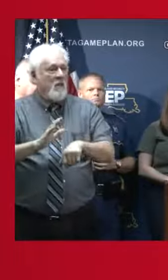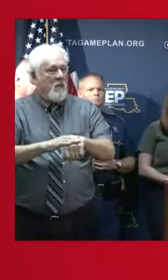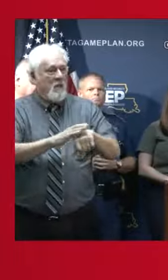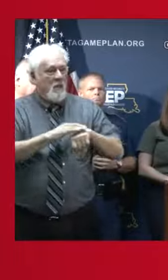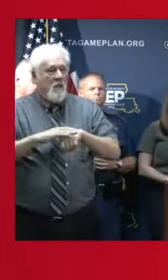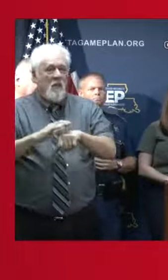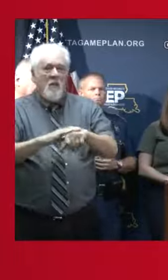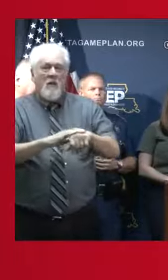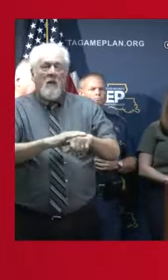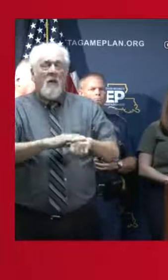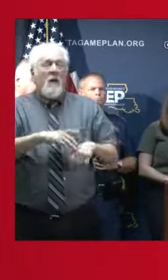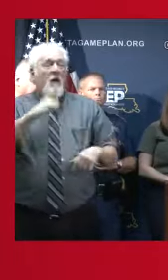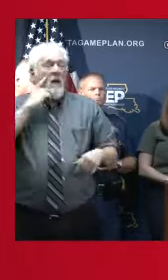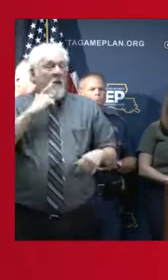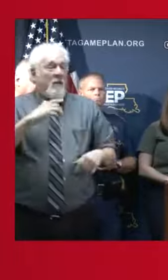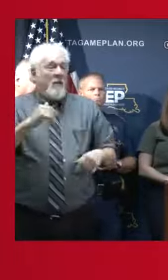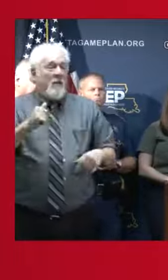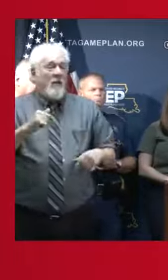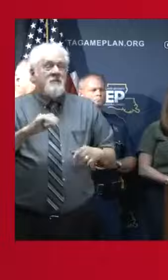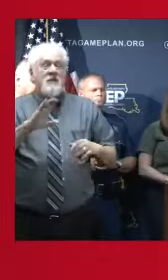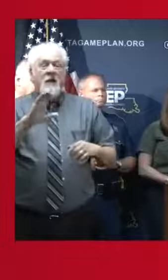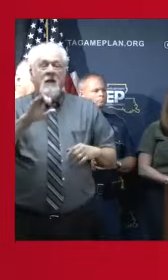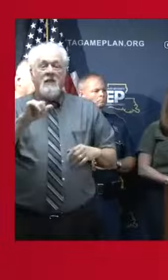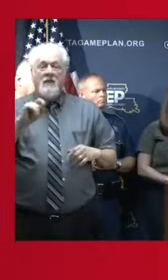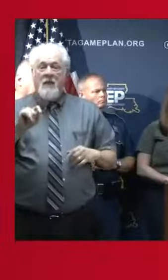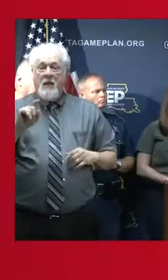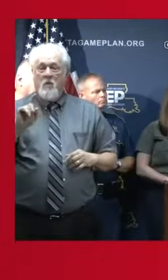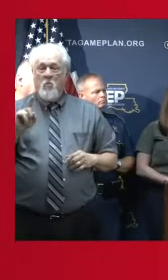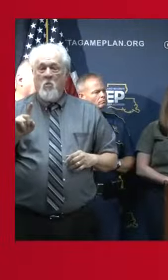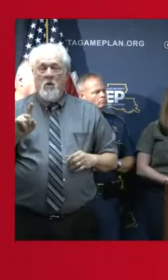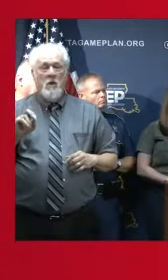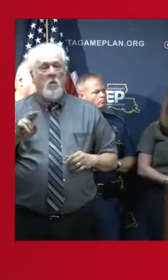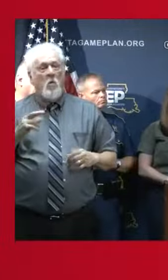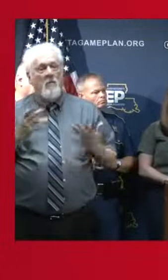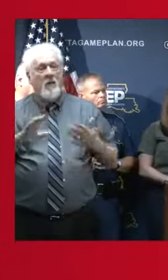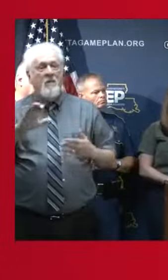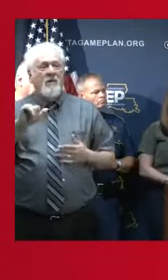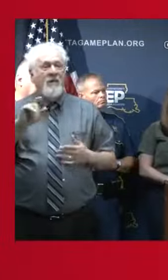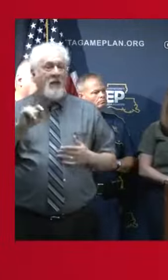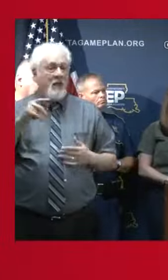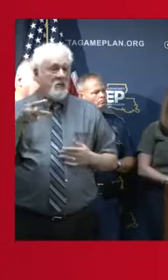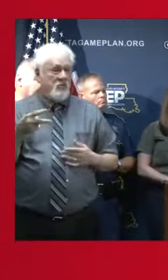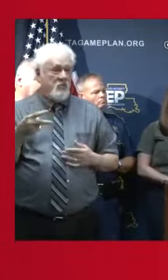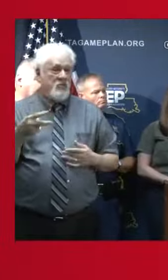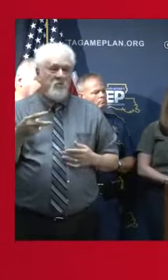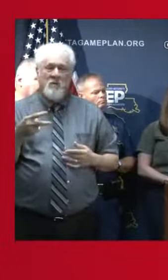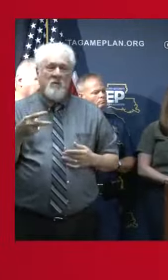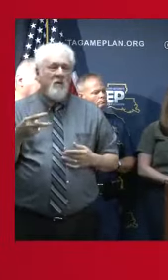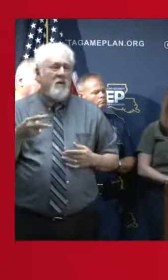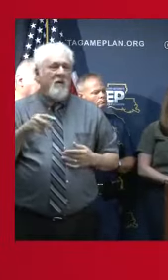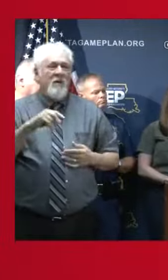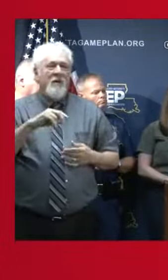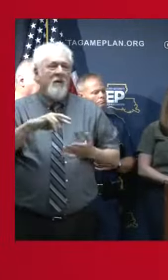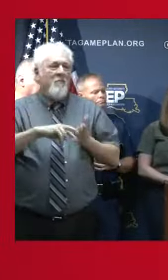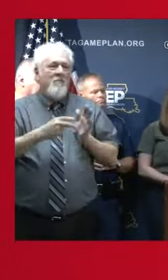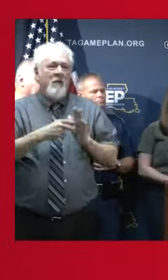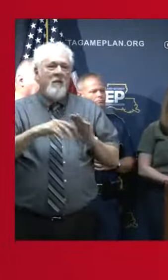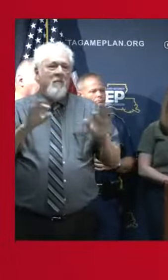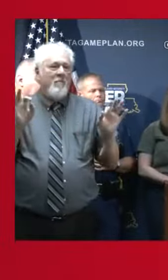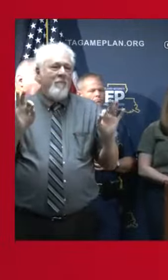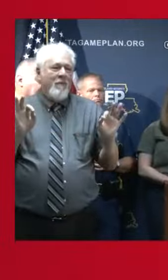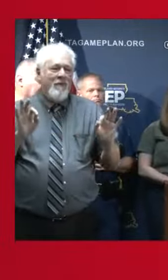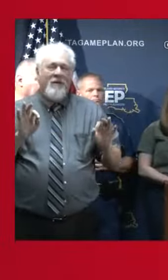citizens that just because it is a category one or possibly a category two doesn't mean it's just going to be a thunder bumper, right?